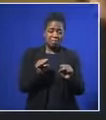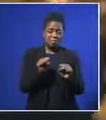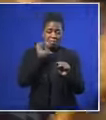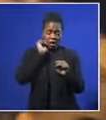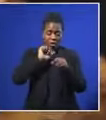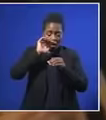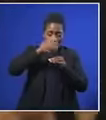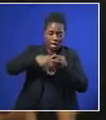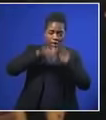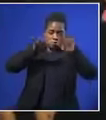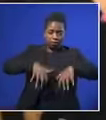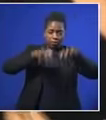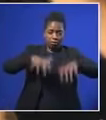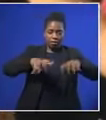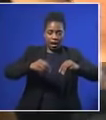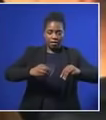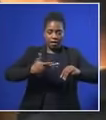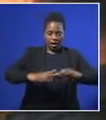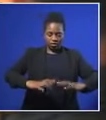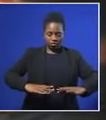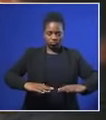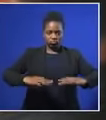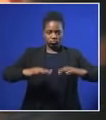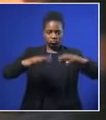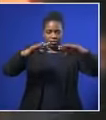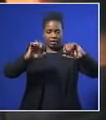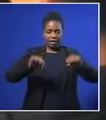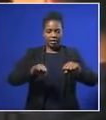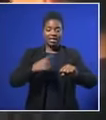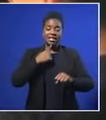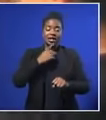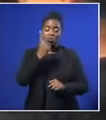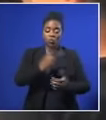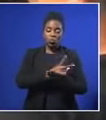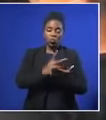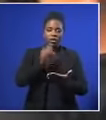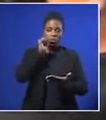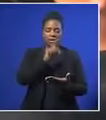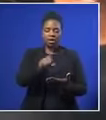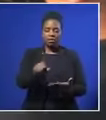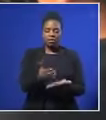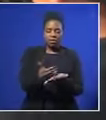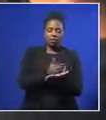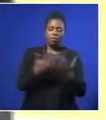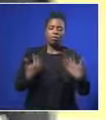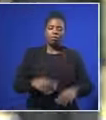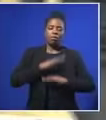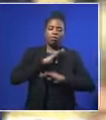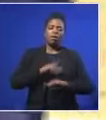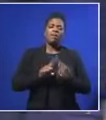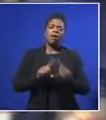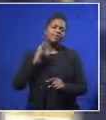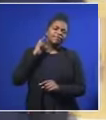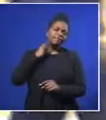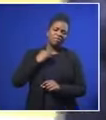when they realized the water was rising. They described their rescue after two weeks underground as a miracle, but also expressed sadness